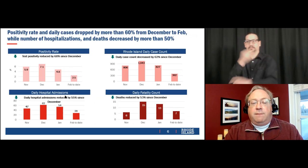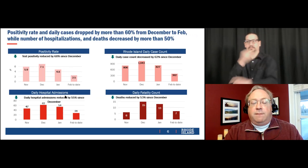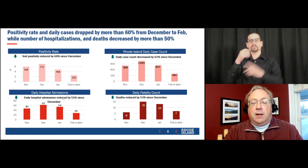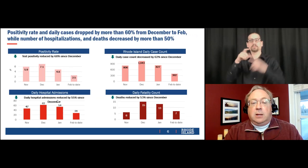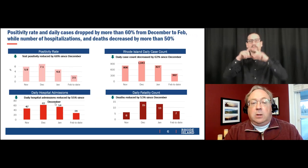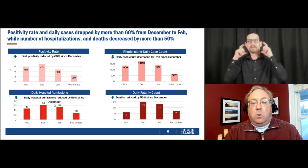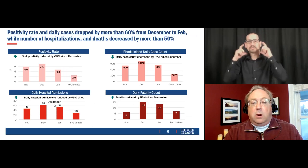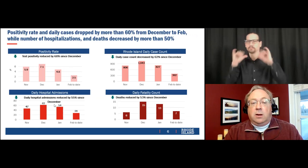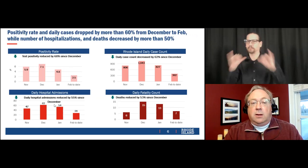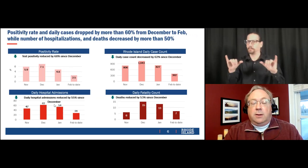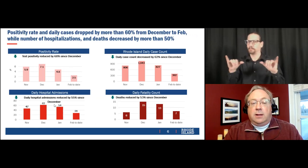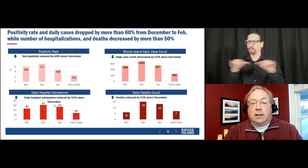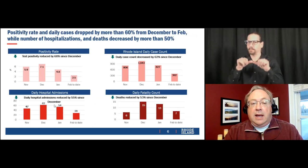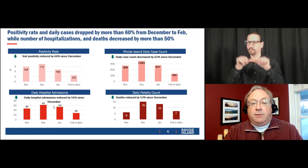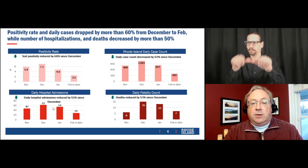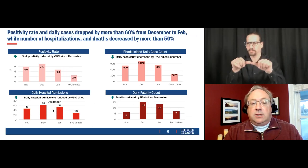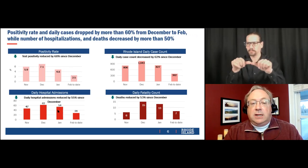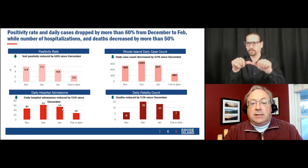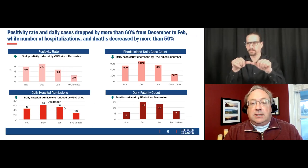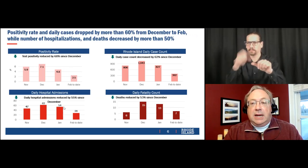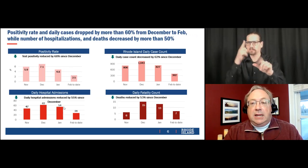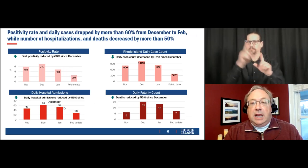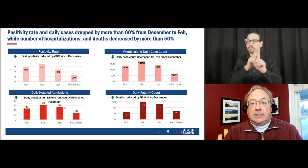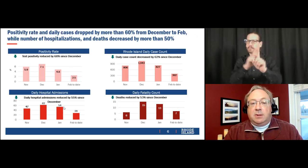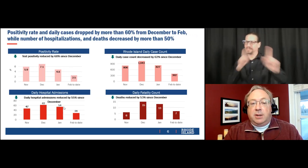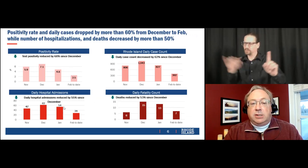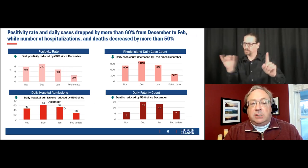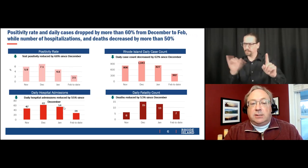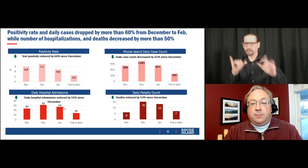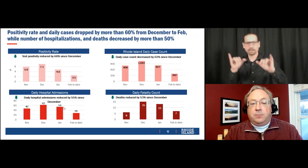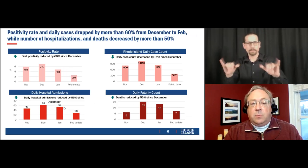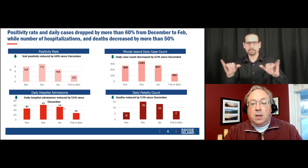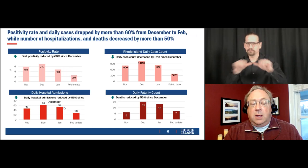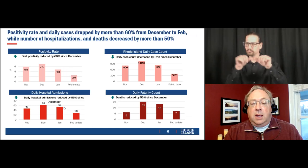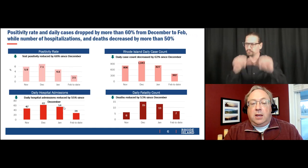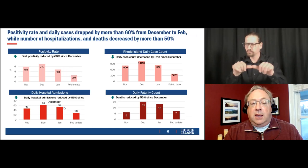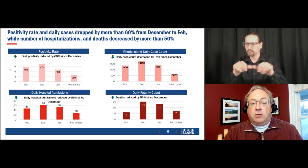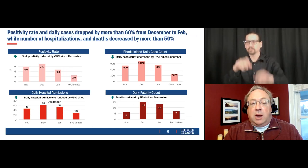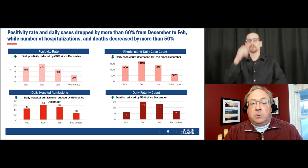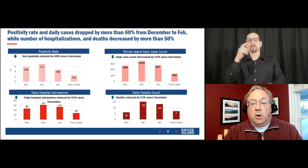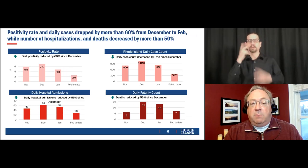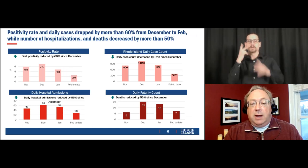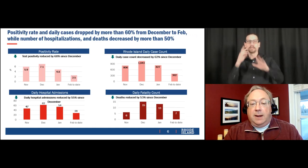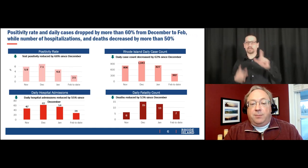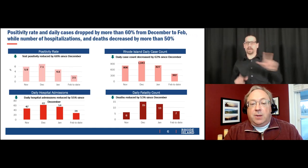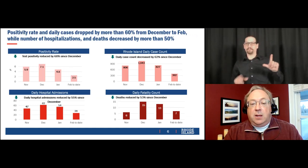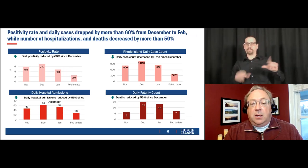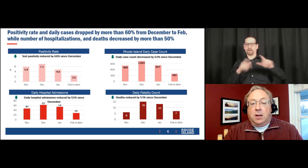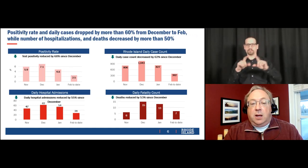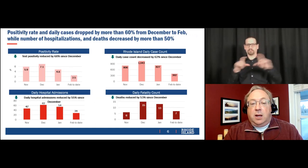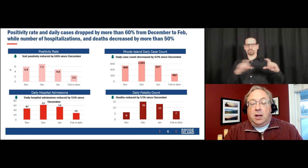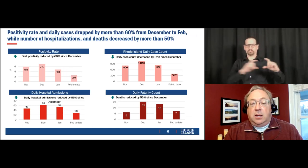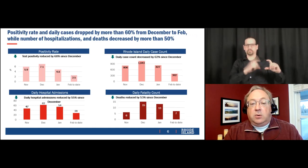at the graph in the lower left, you'll see it says daily hospital admissions. And they've dropped quite a bit,